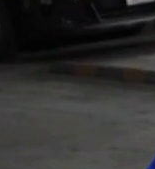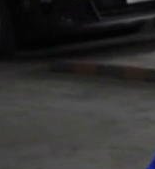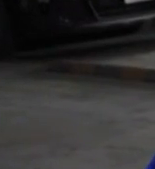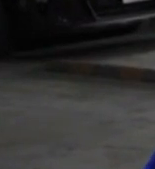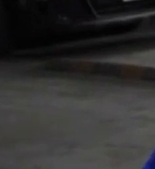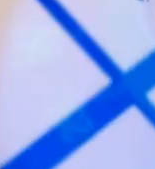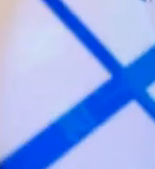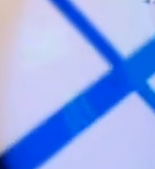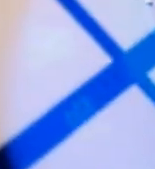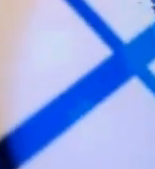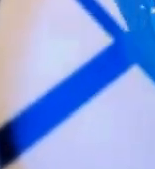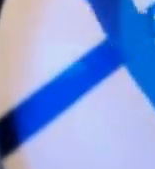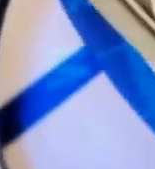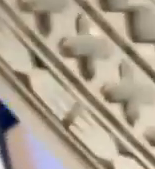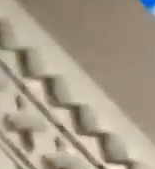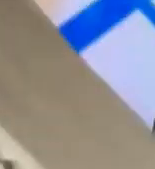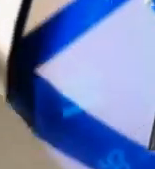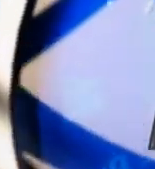about time.